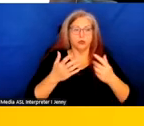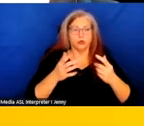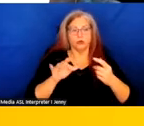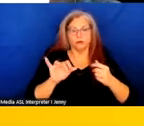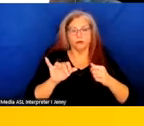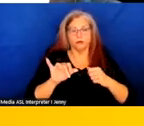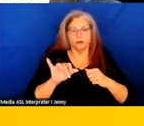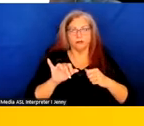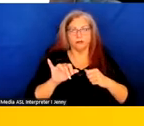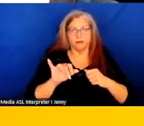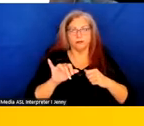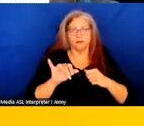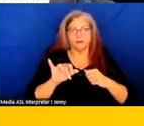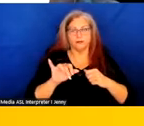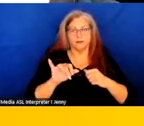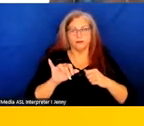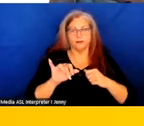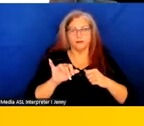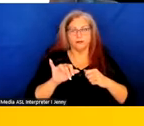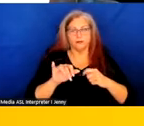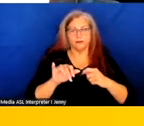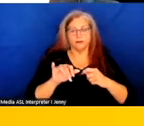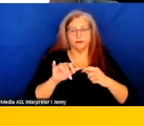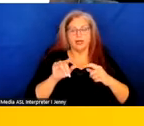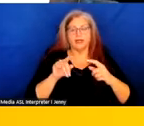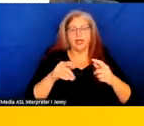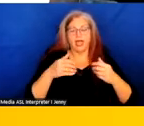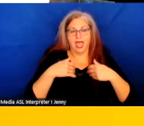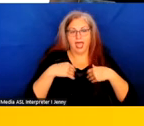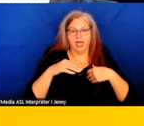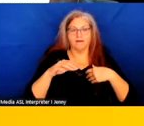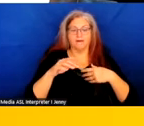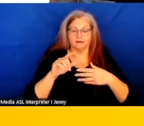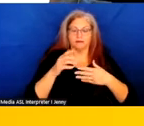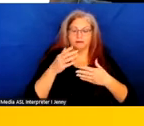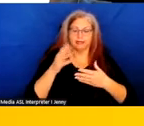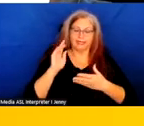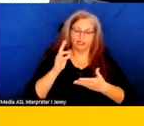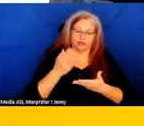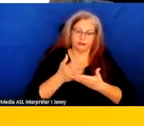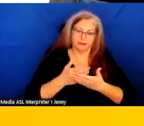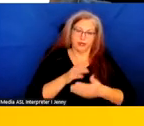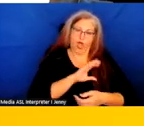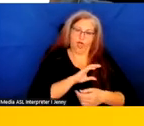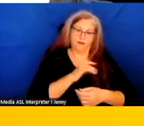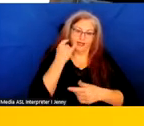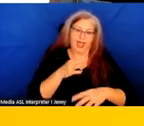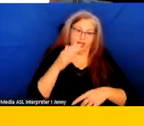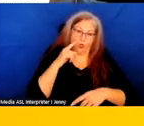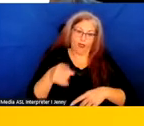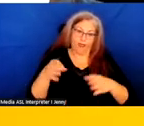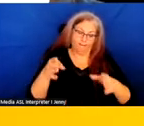you know, there is case law that officers, if they know that someone